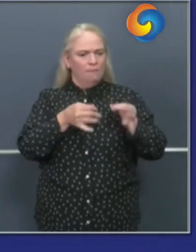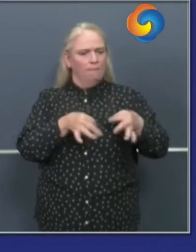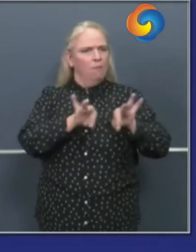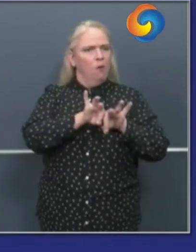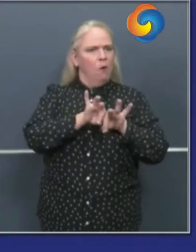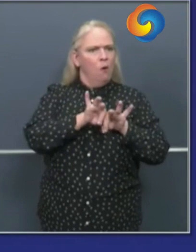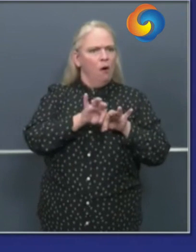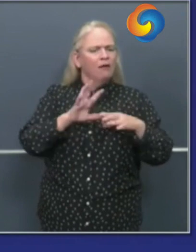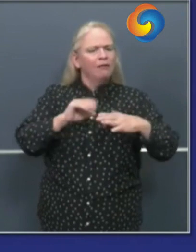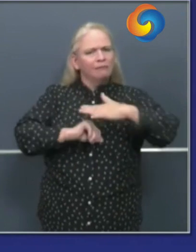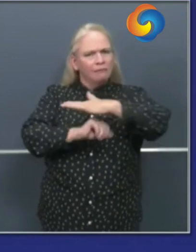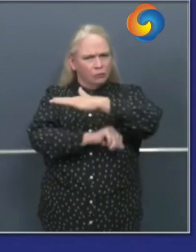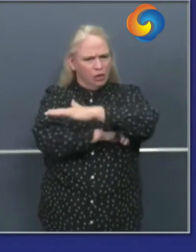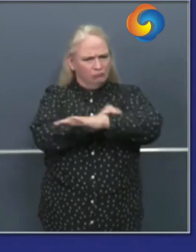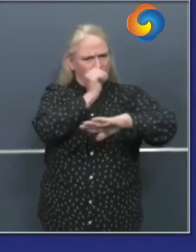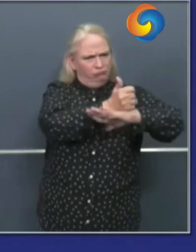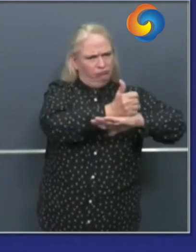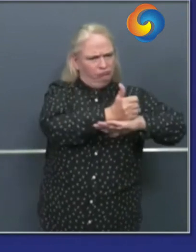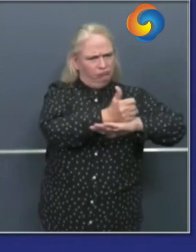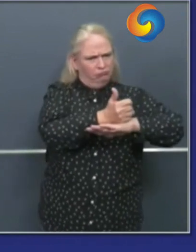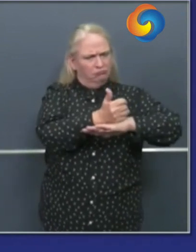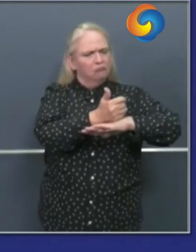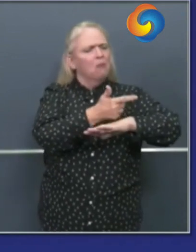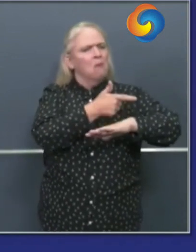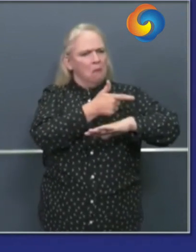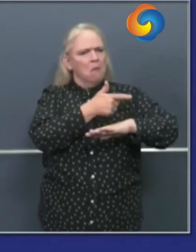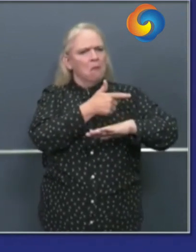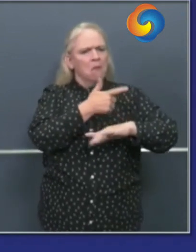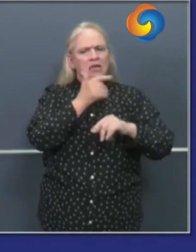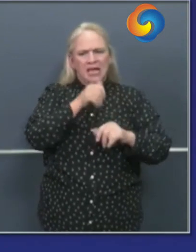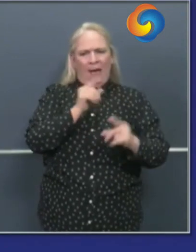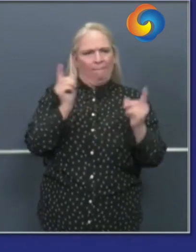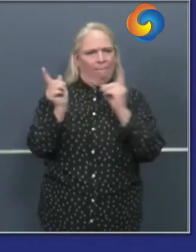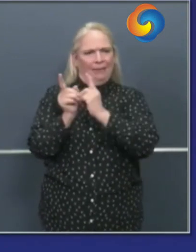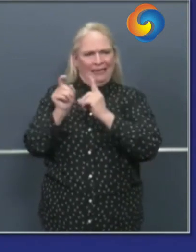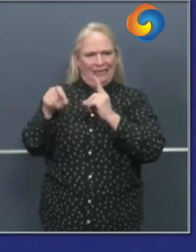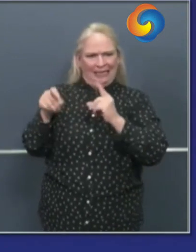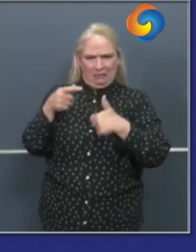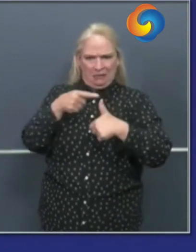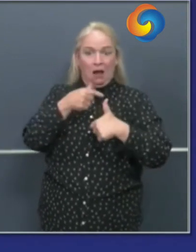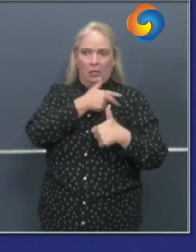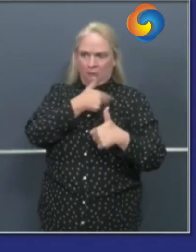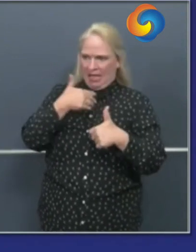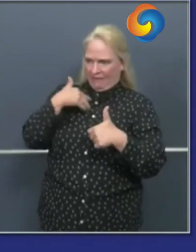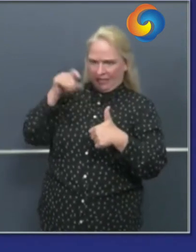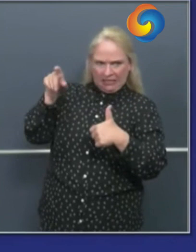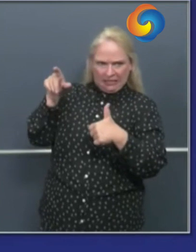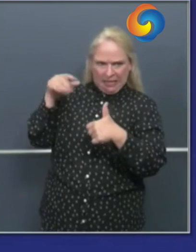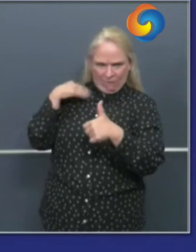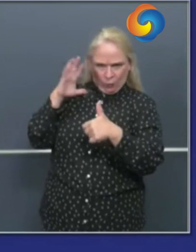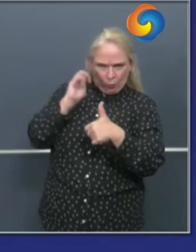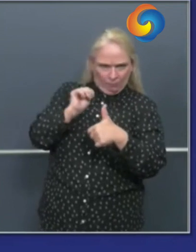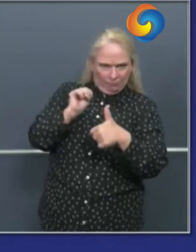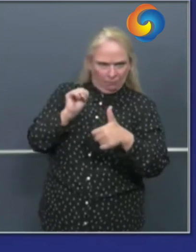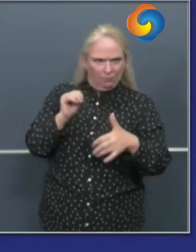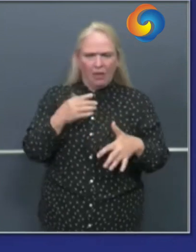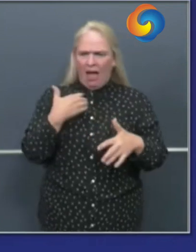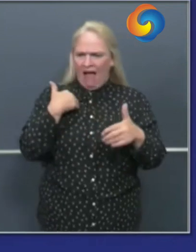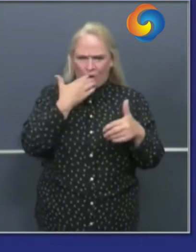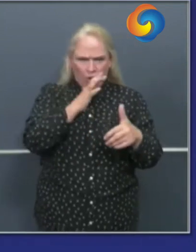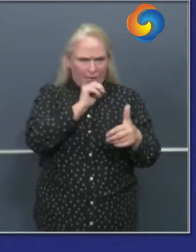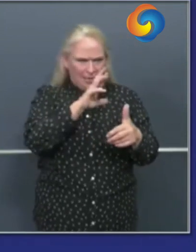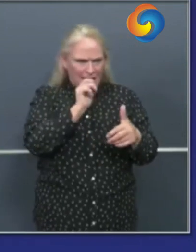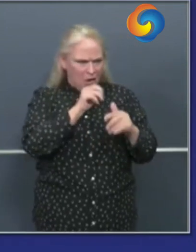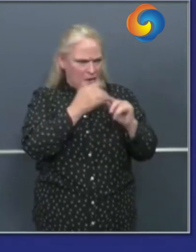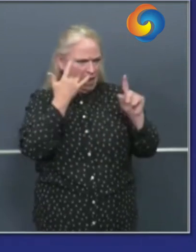meet the needs of those that need to access hospital care and receive high quality care in the state of california and to look